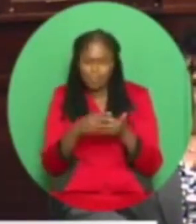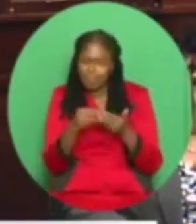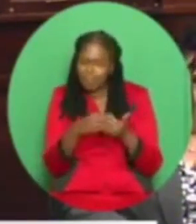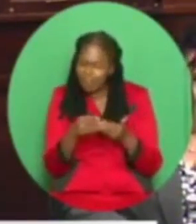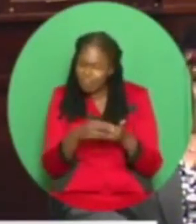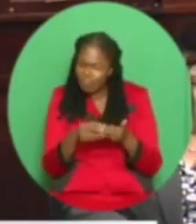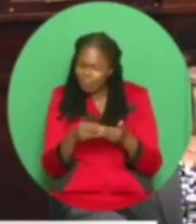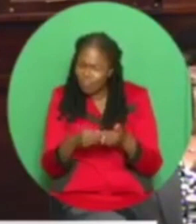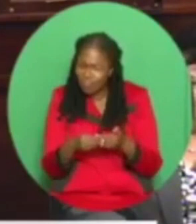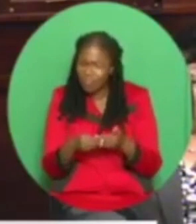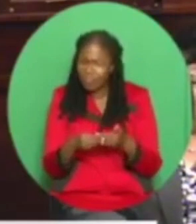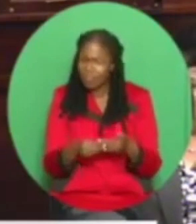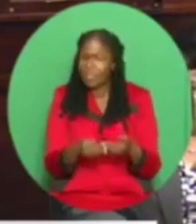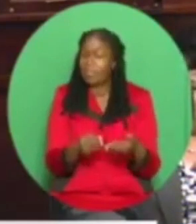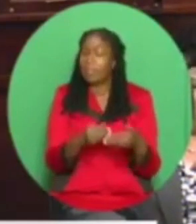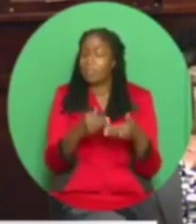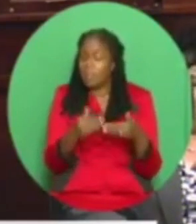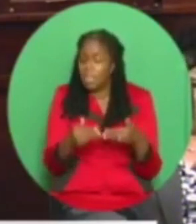paying cash from Sunstone?